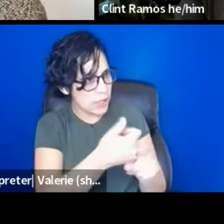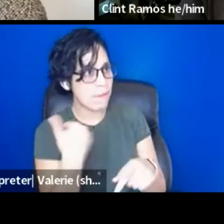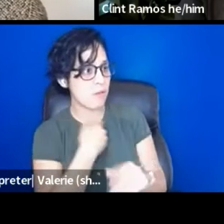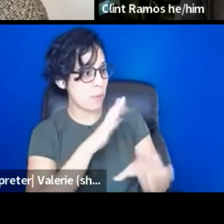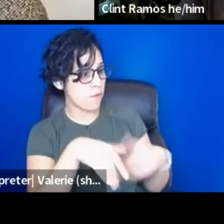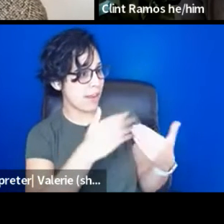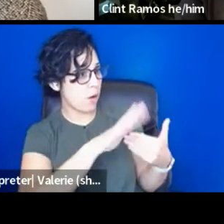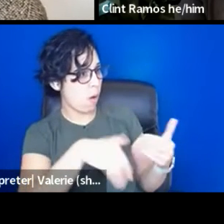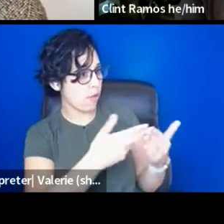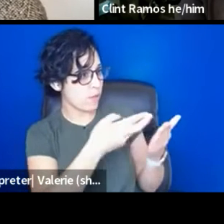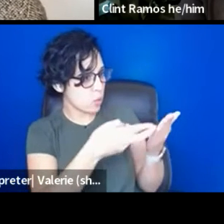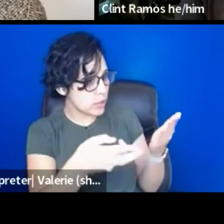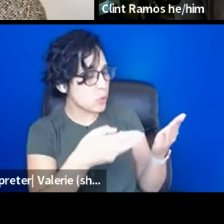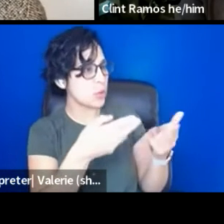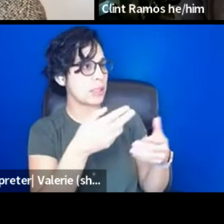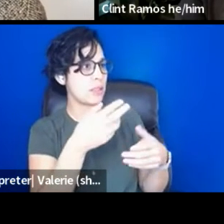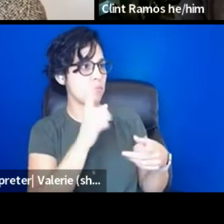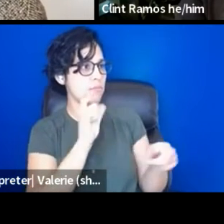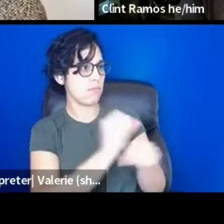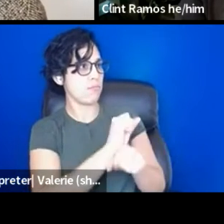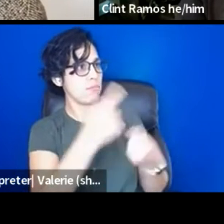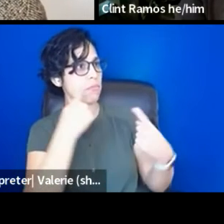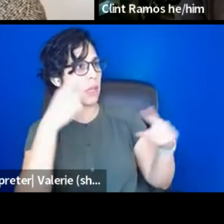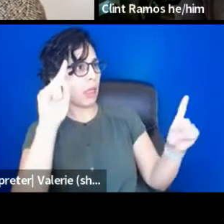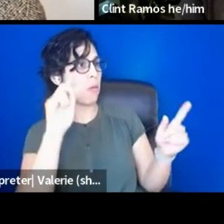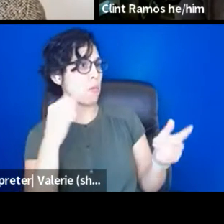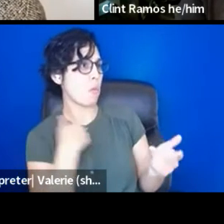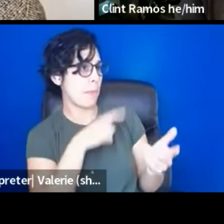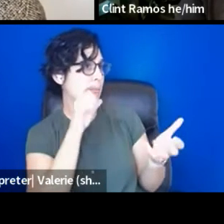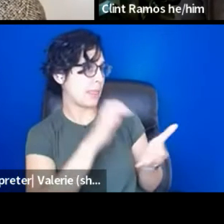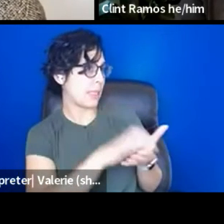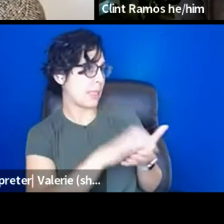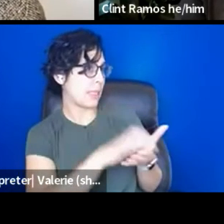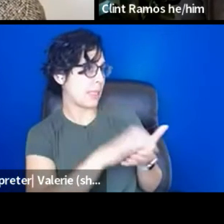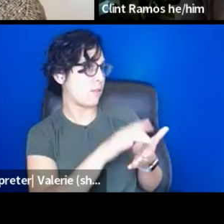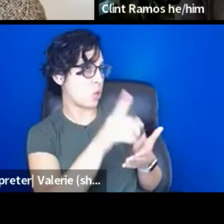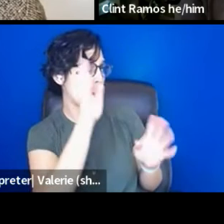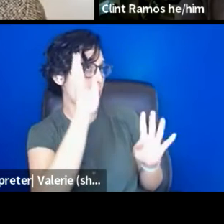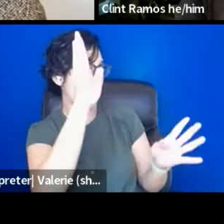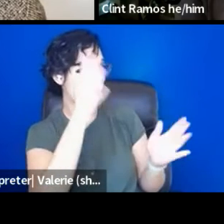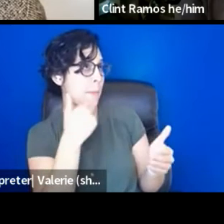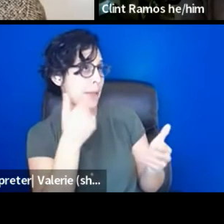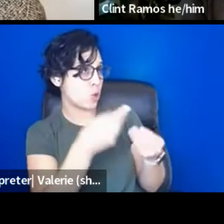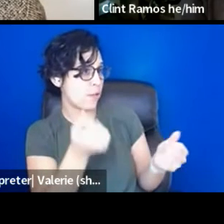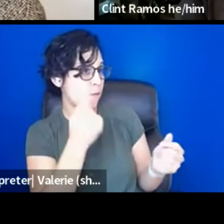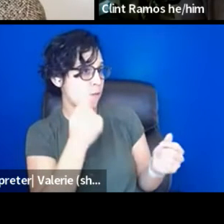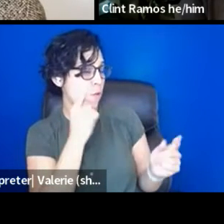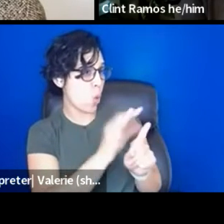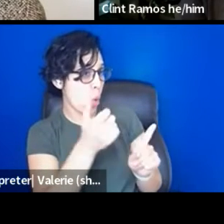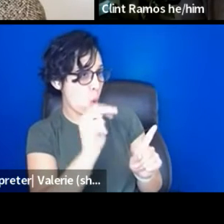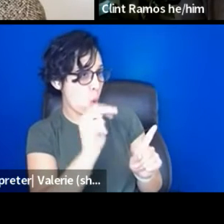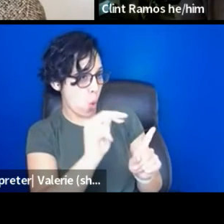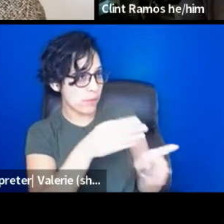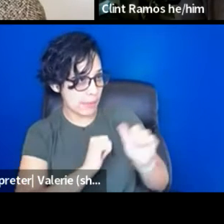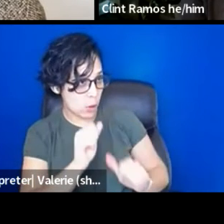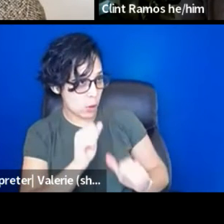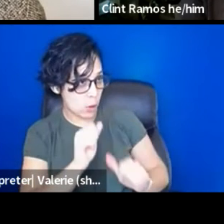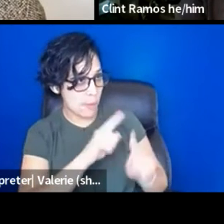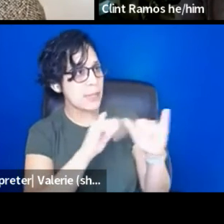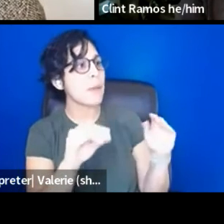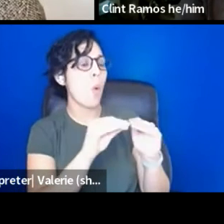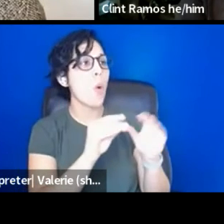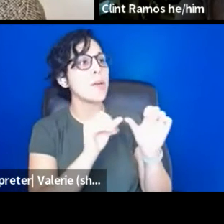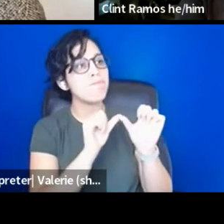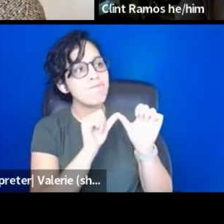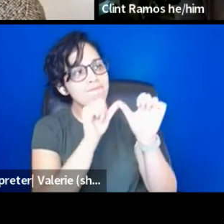the resources for you to do that, we believe you're going to come up with not only the best solution for your organization, but the most long-lasting and